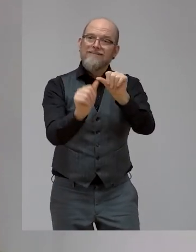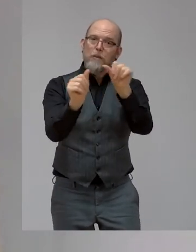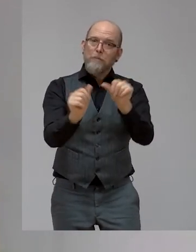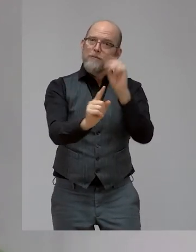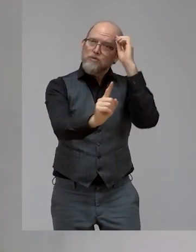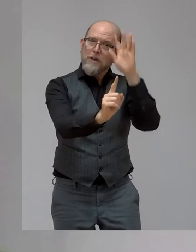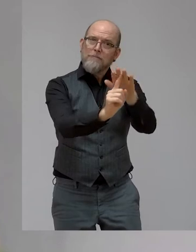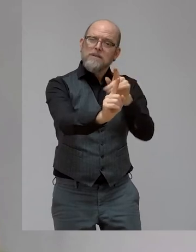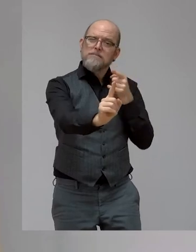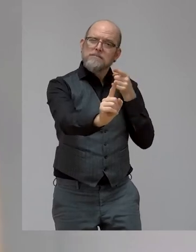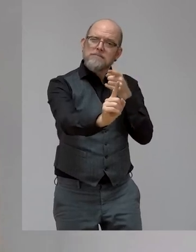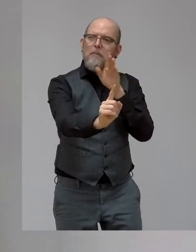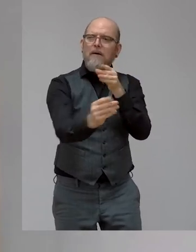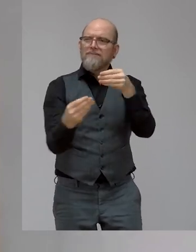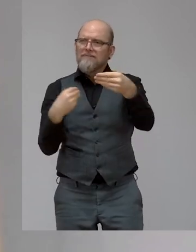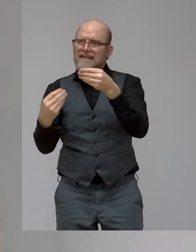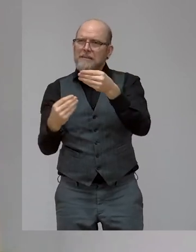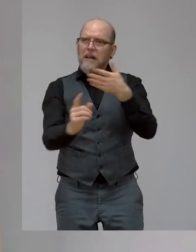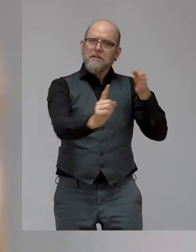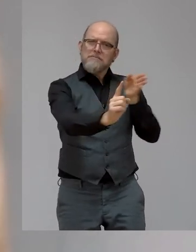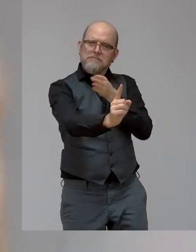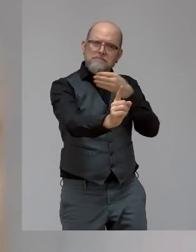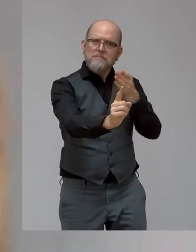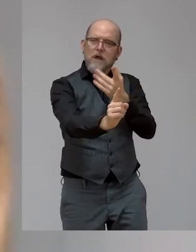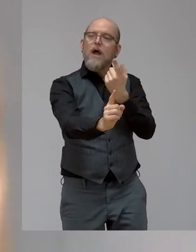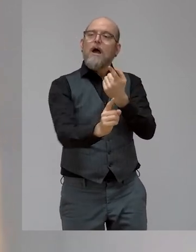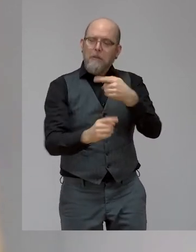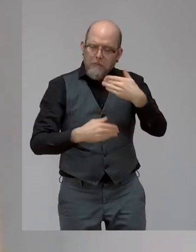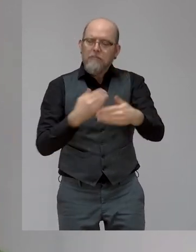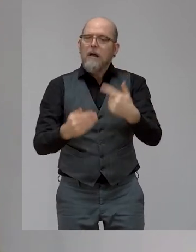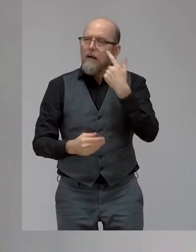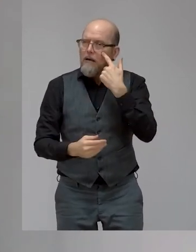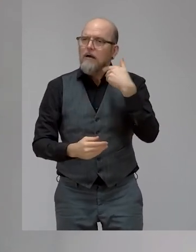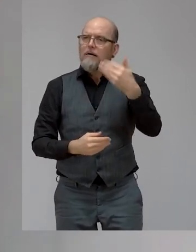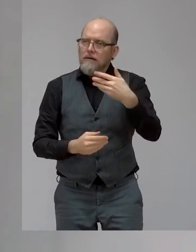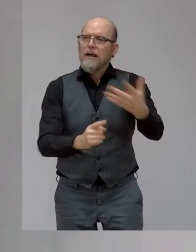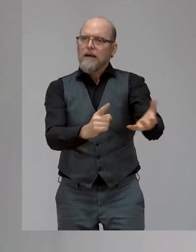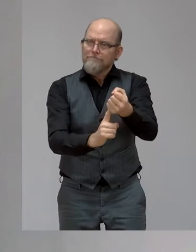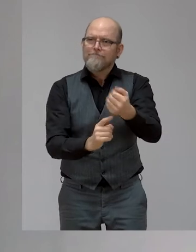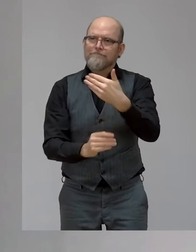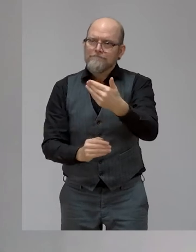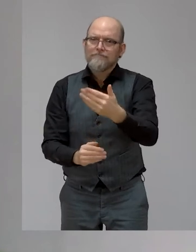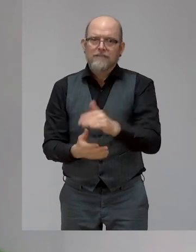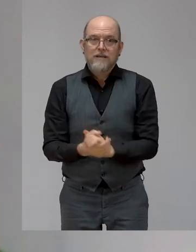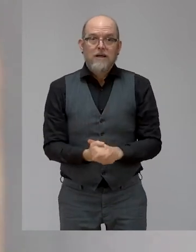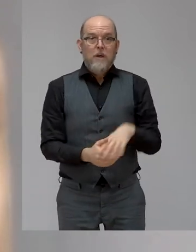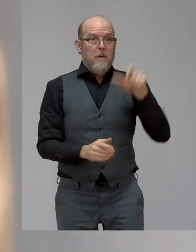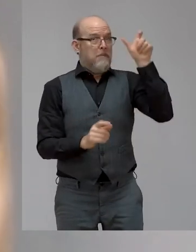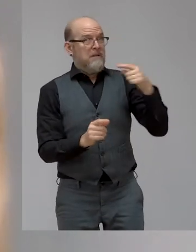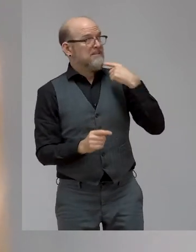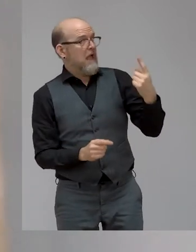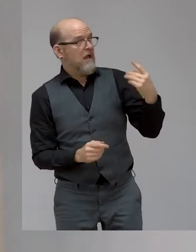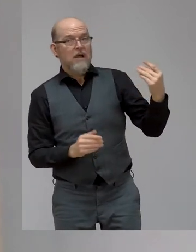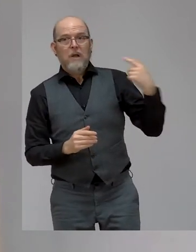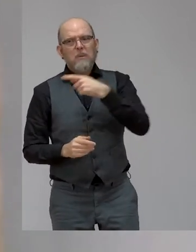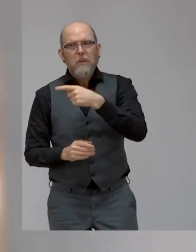flexible, you have some chance. Defined by nothing is the possibility of everything. And then I